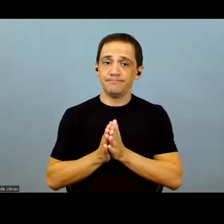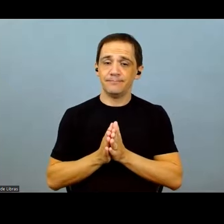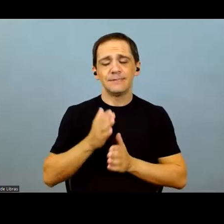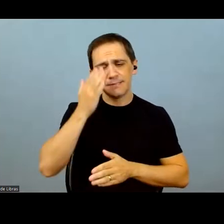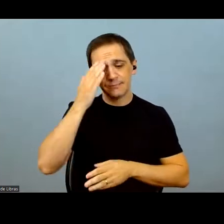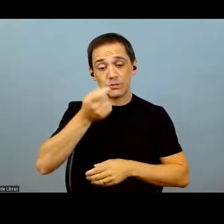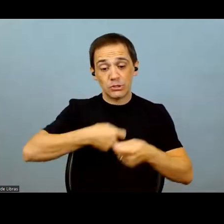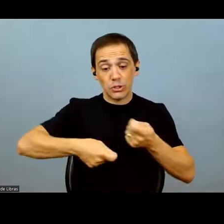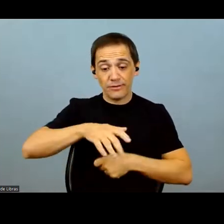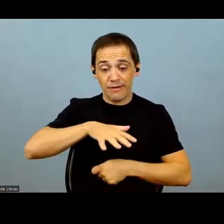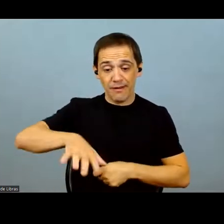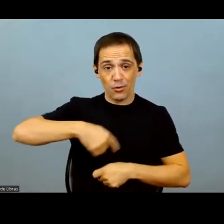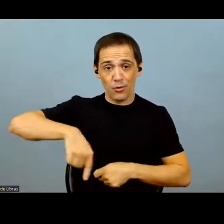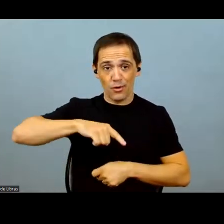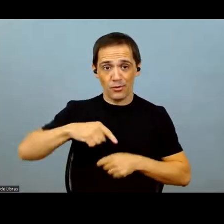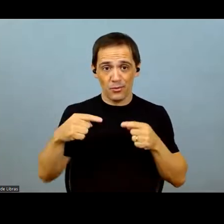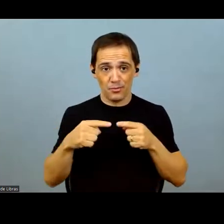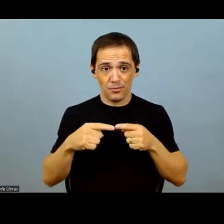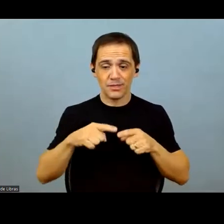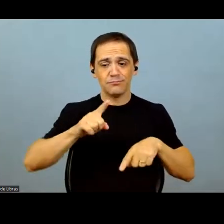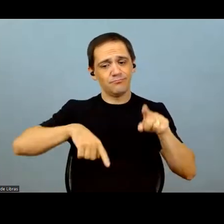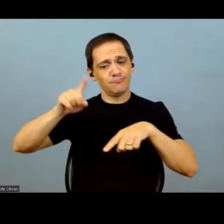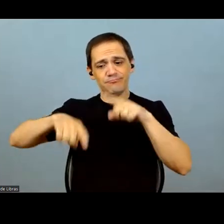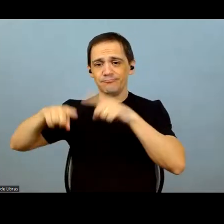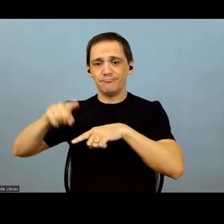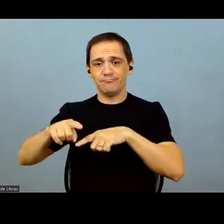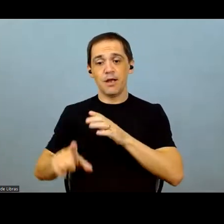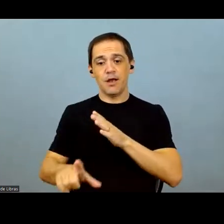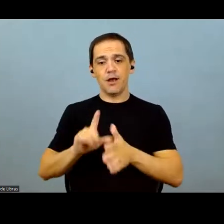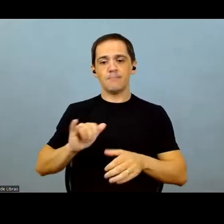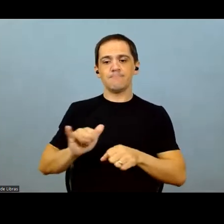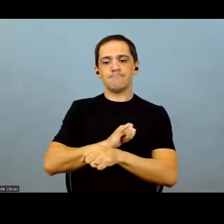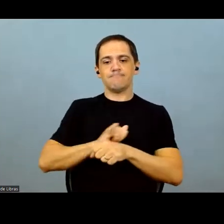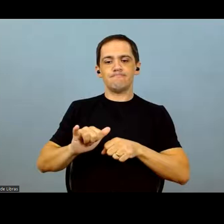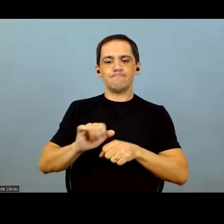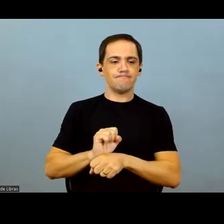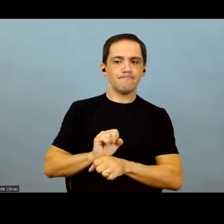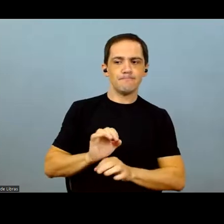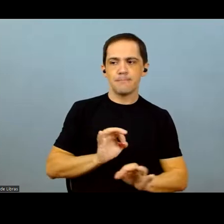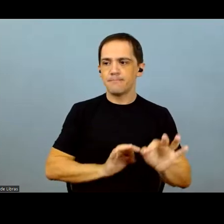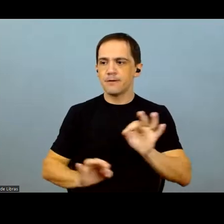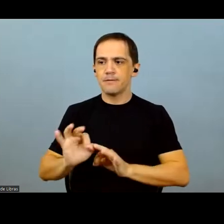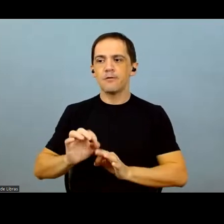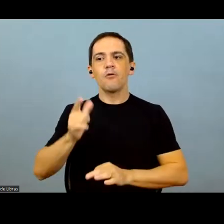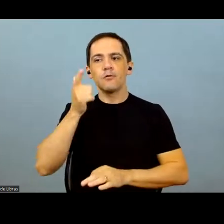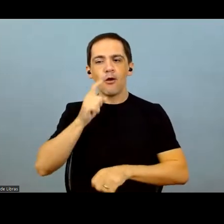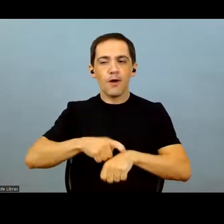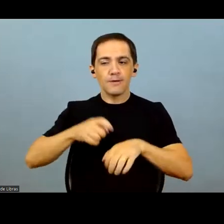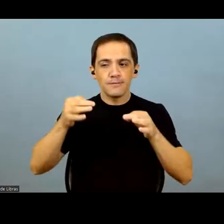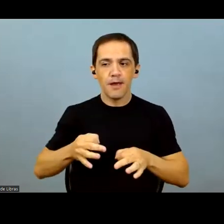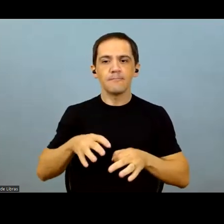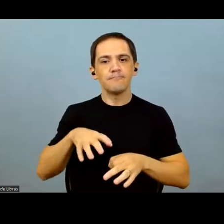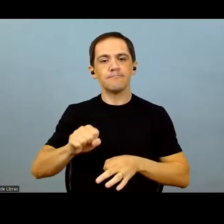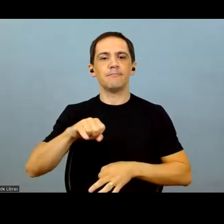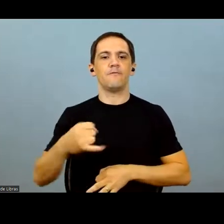well. Sometimes, they appear when things are looking down. But we need to be prepared strategically to seize